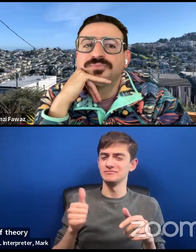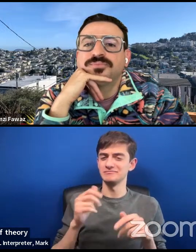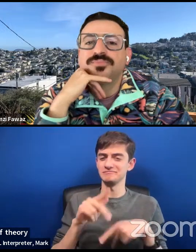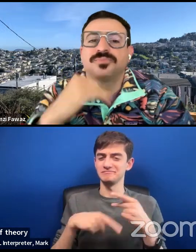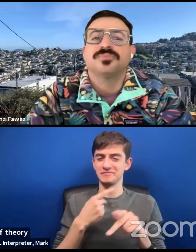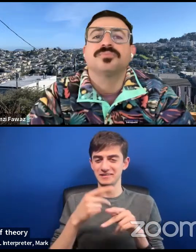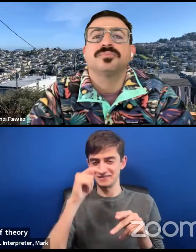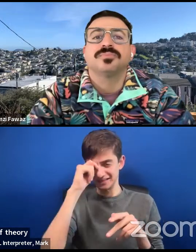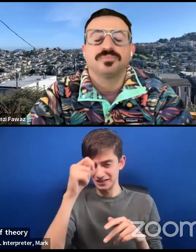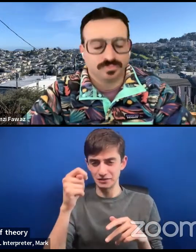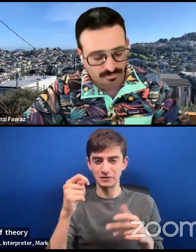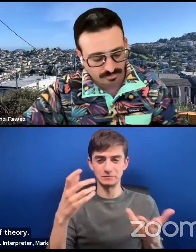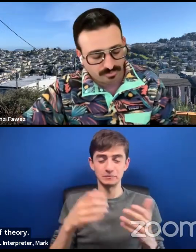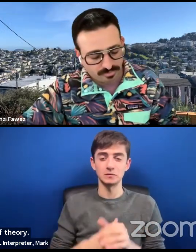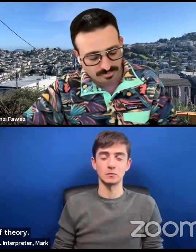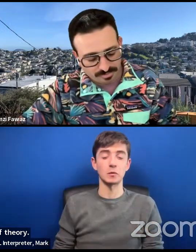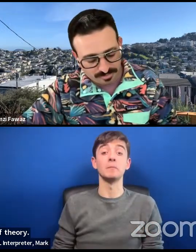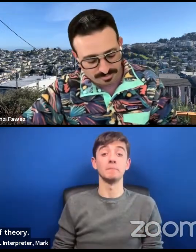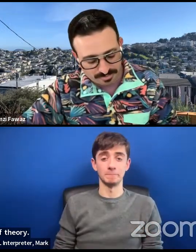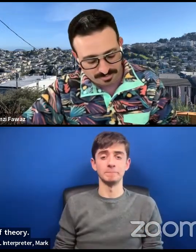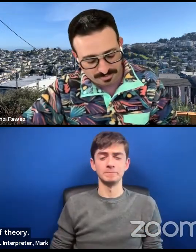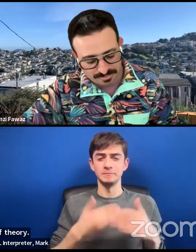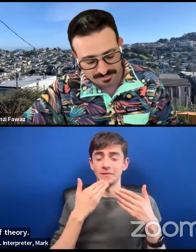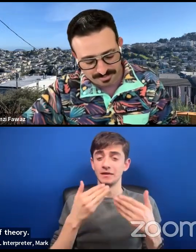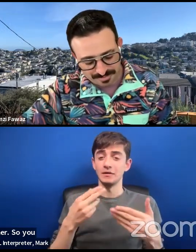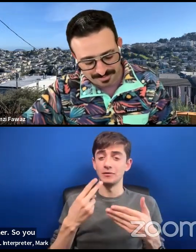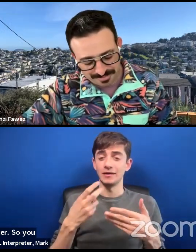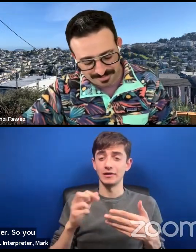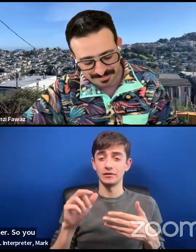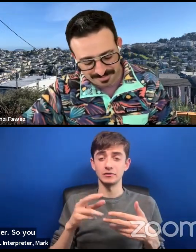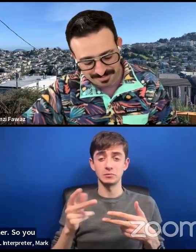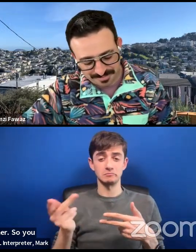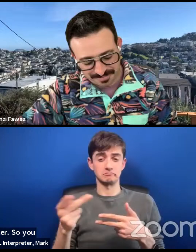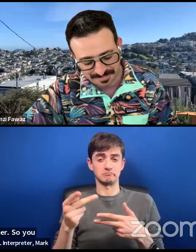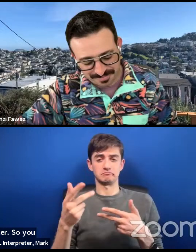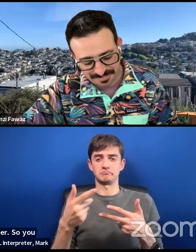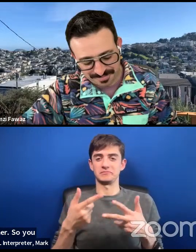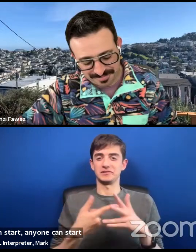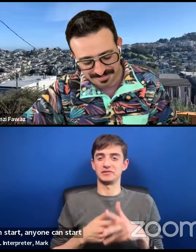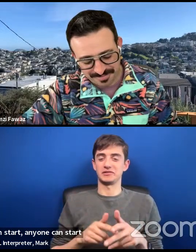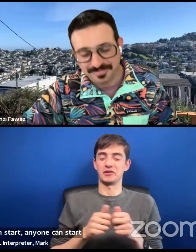Heather. So you can start, anyone can start anywhere.